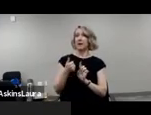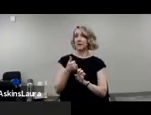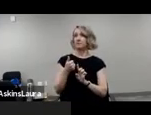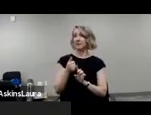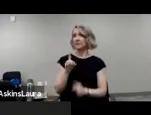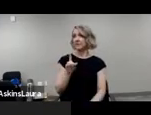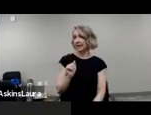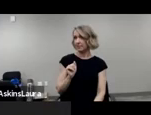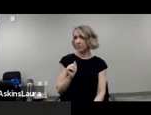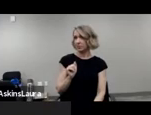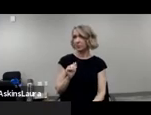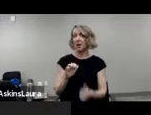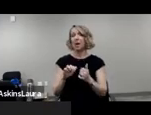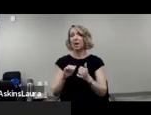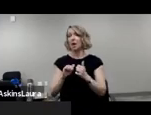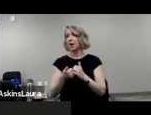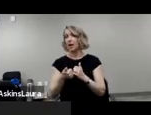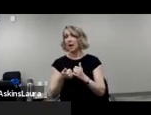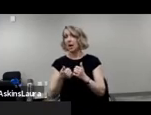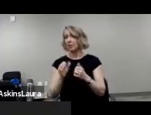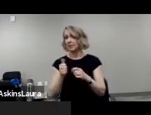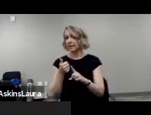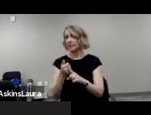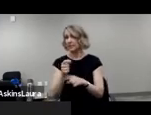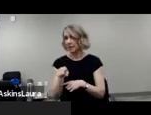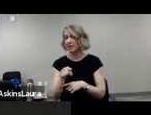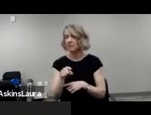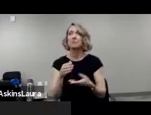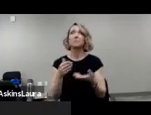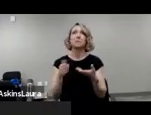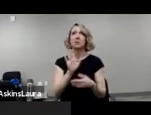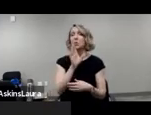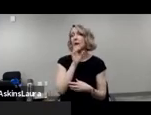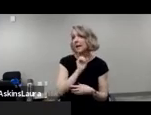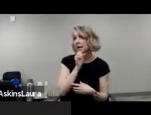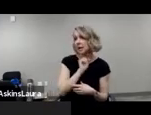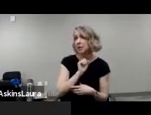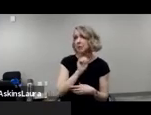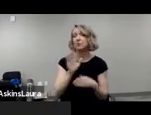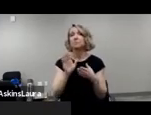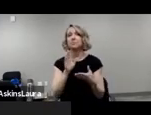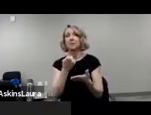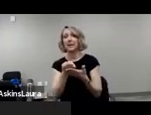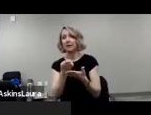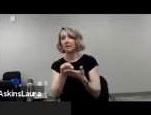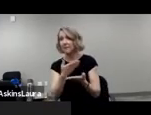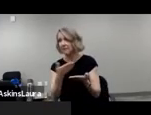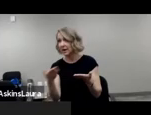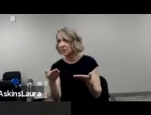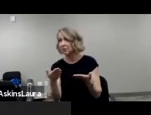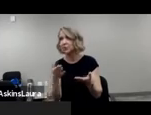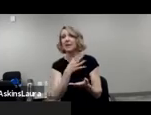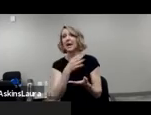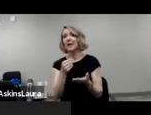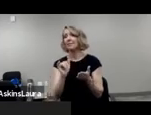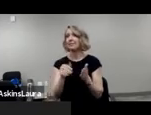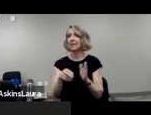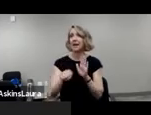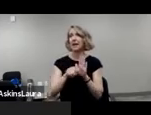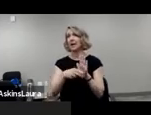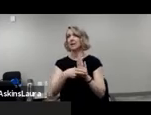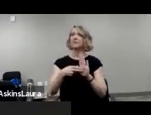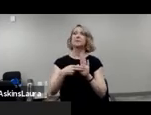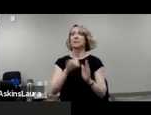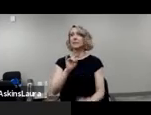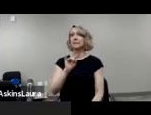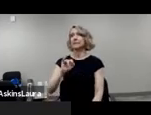include things like a person's age, their economic and cultural factors, and stigma. A lot of people